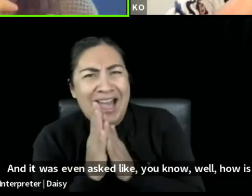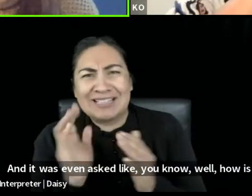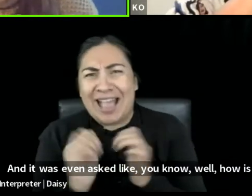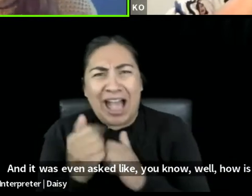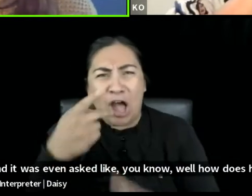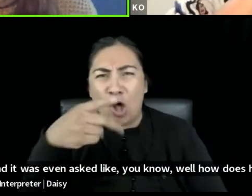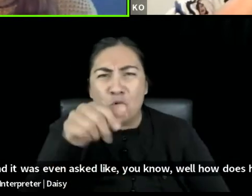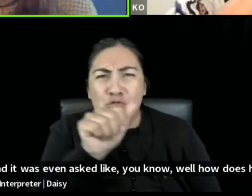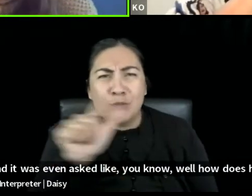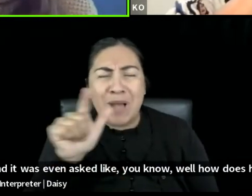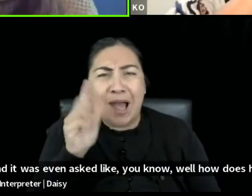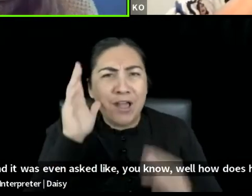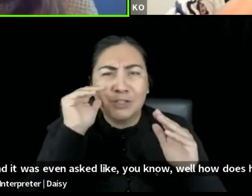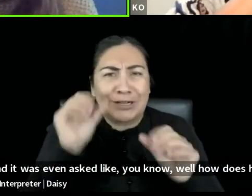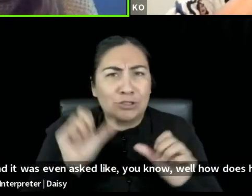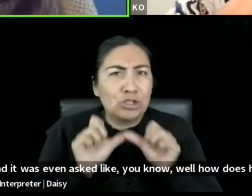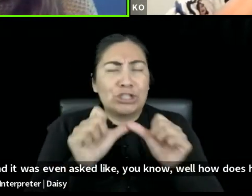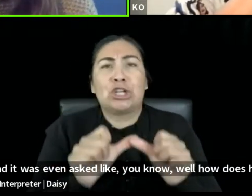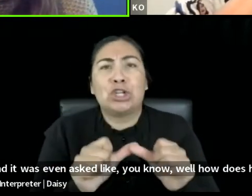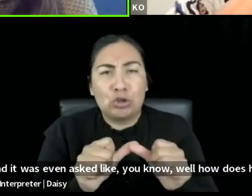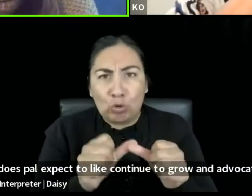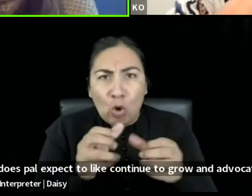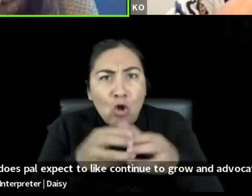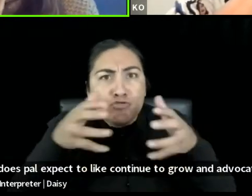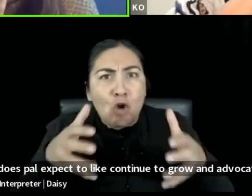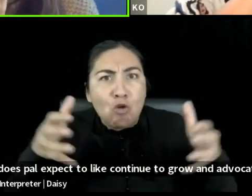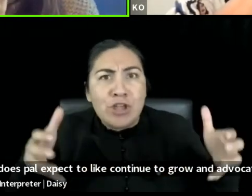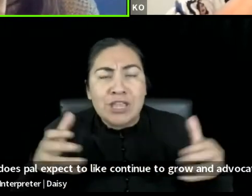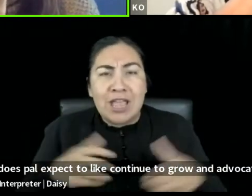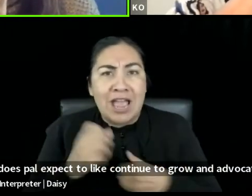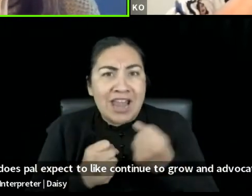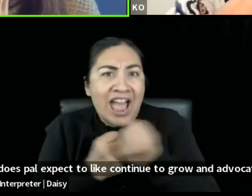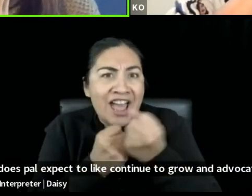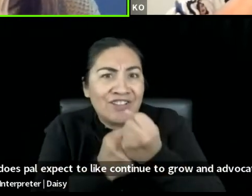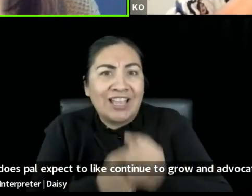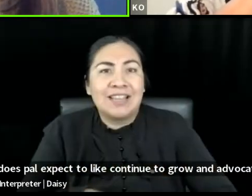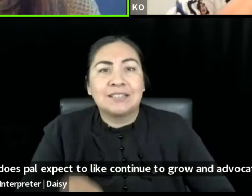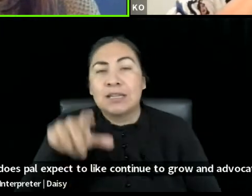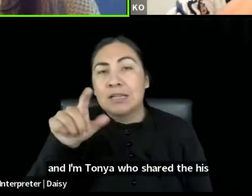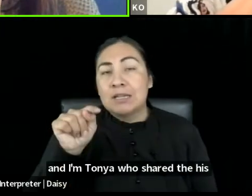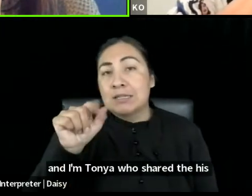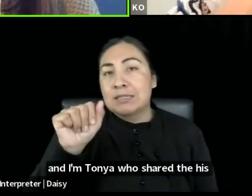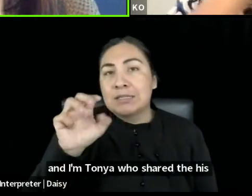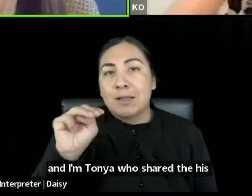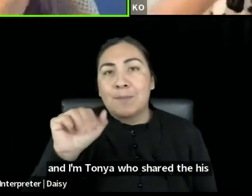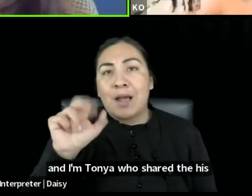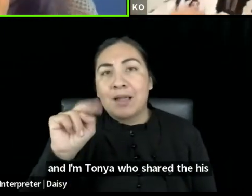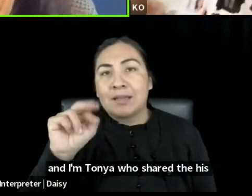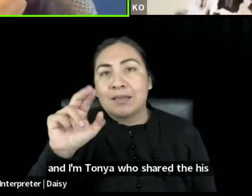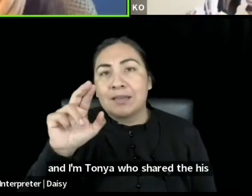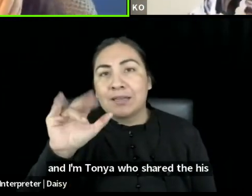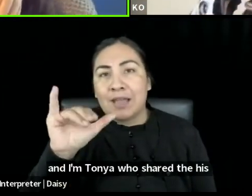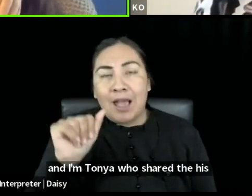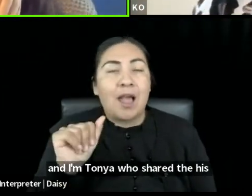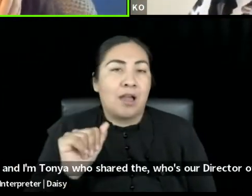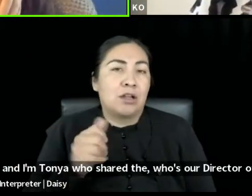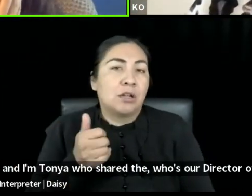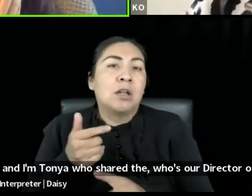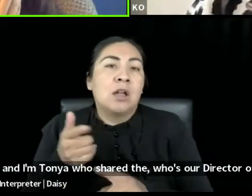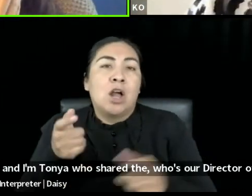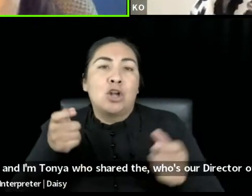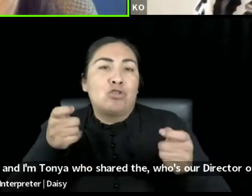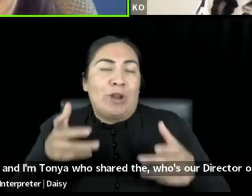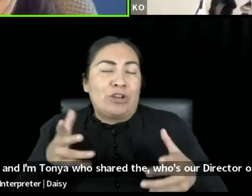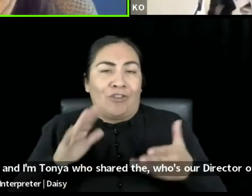continue to grow and advocate? And, um, Tamania who, who shared the, who's our director of community and justice initiative shared land acknowledgement,